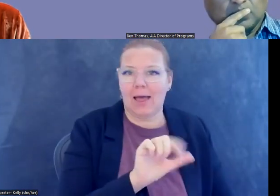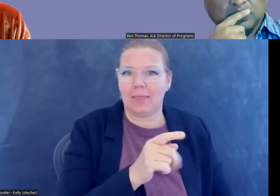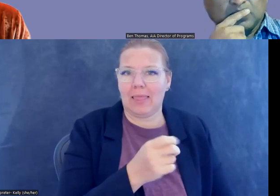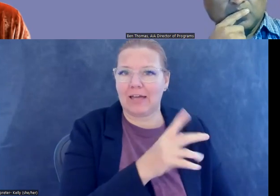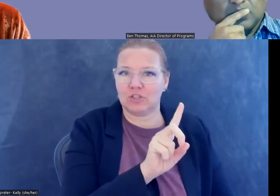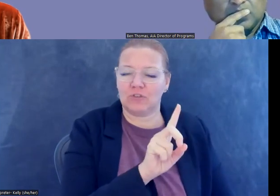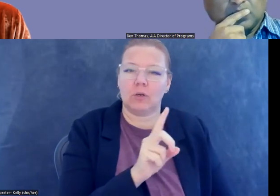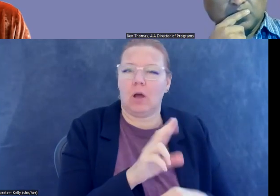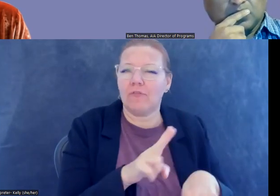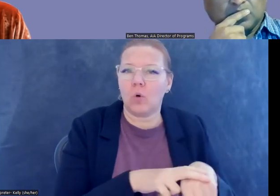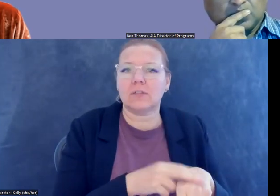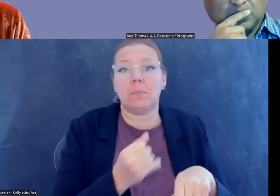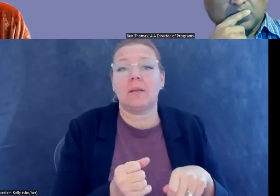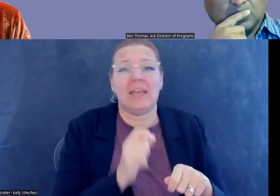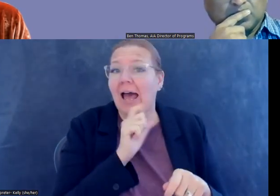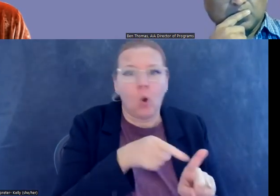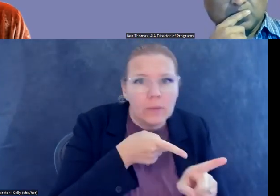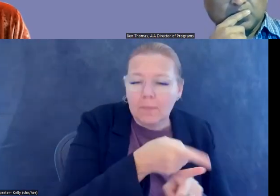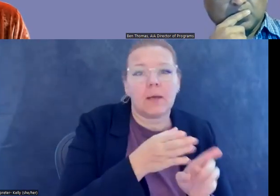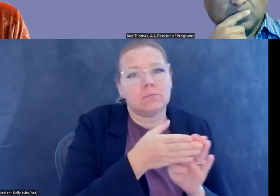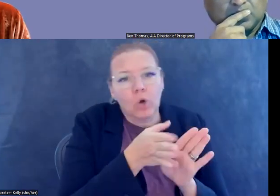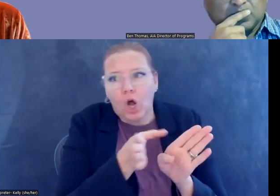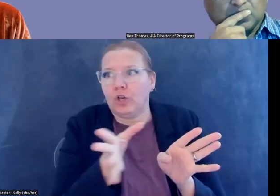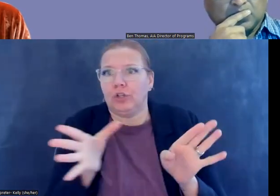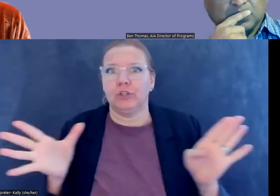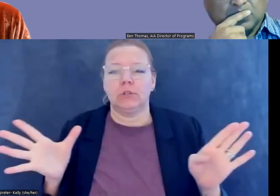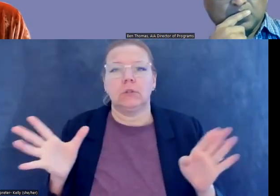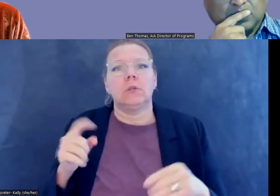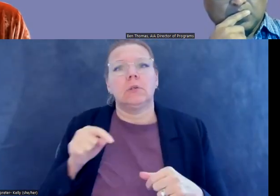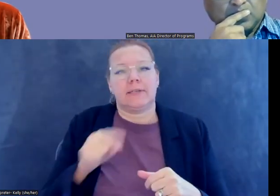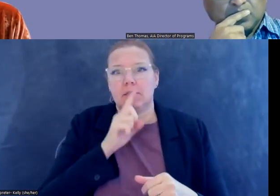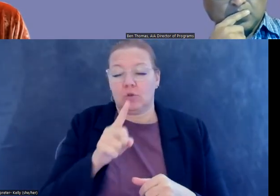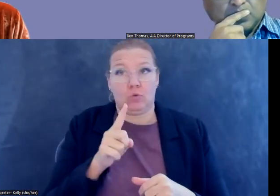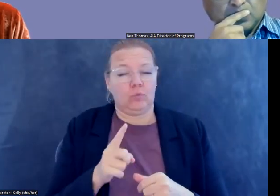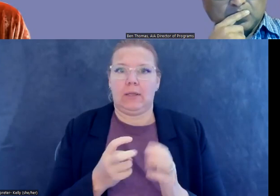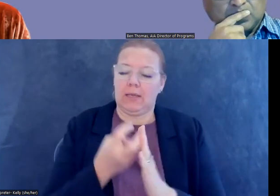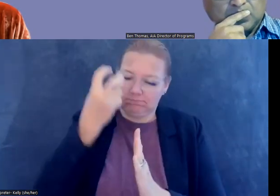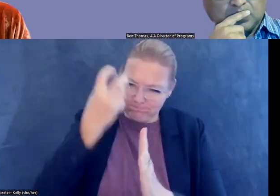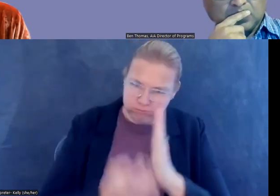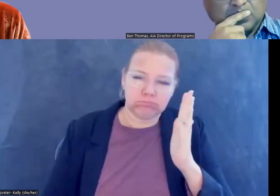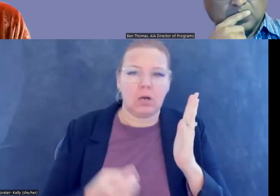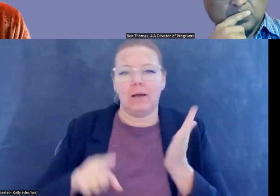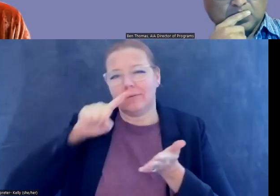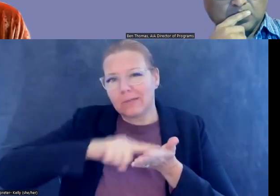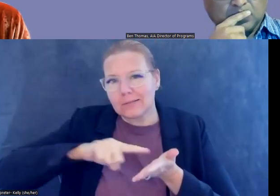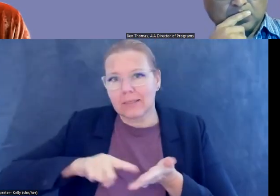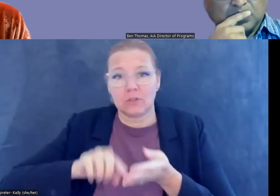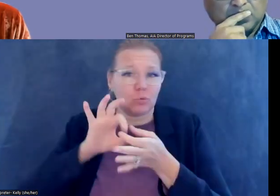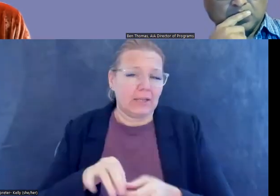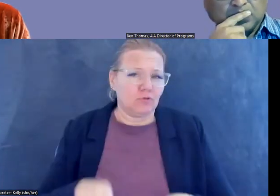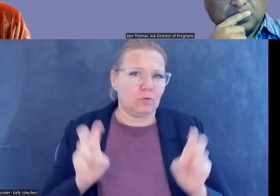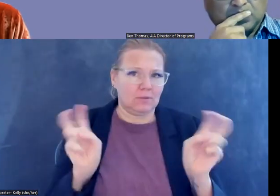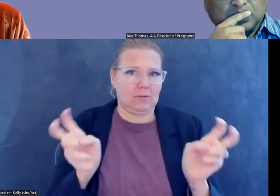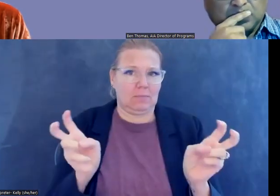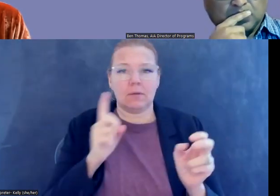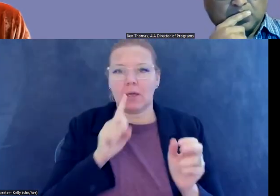broader than that now, um, because it's a real deep dive of an investigation, um, that